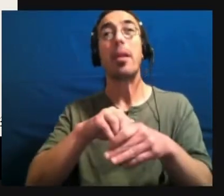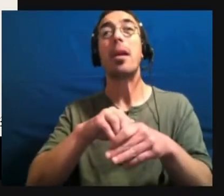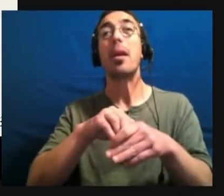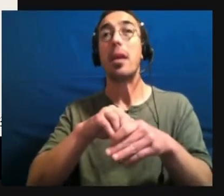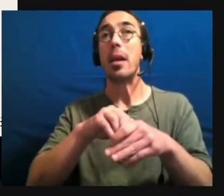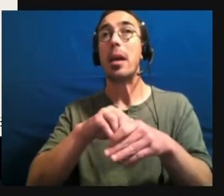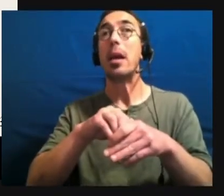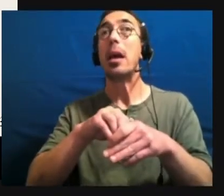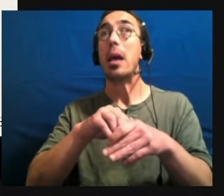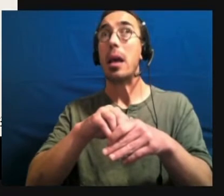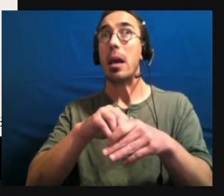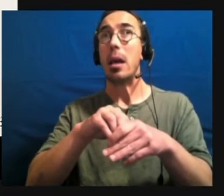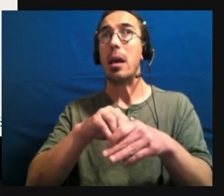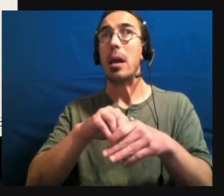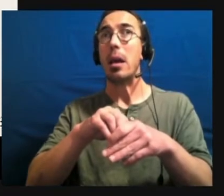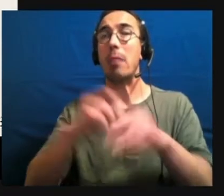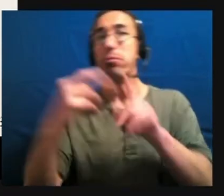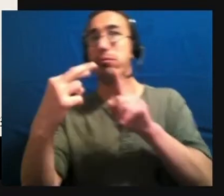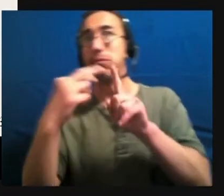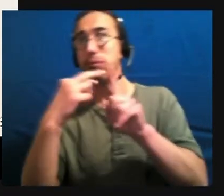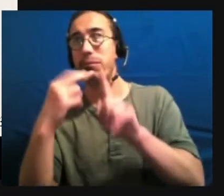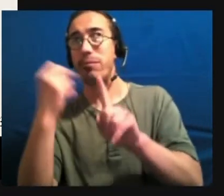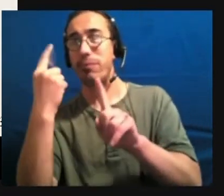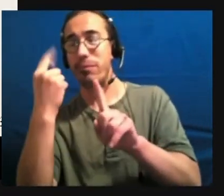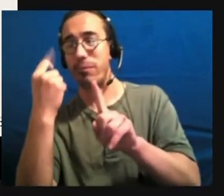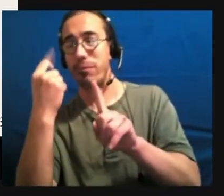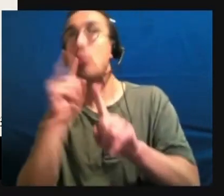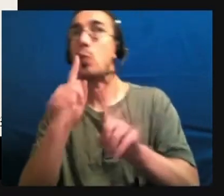important thing to be, um,